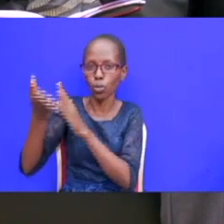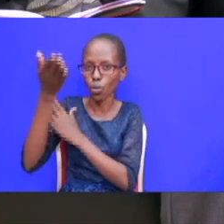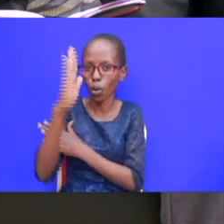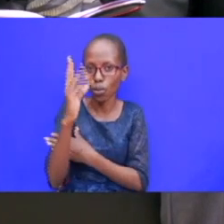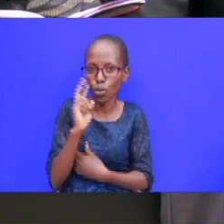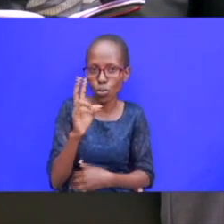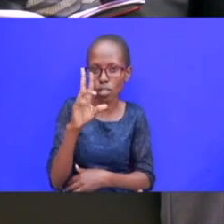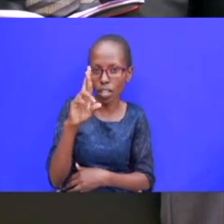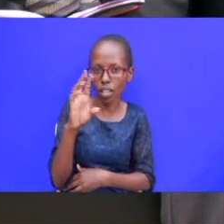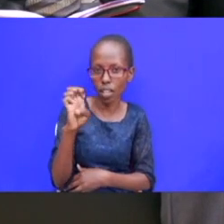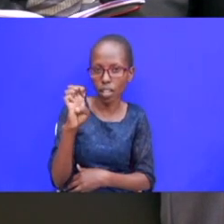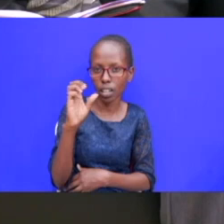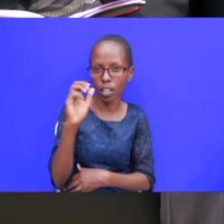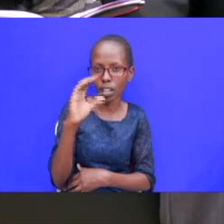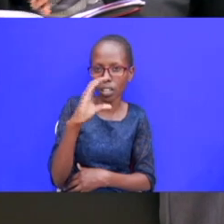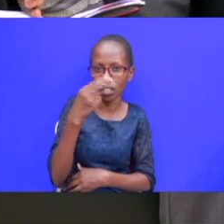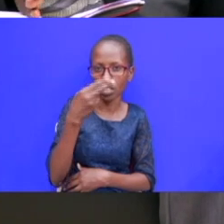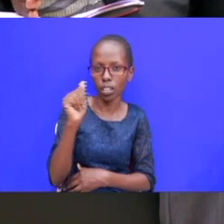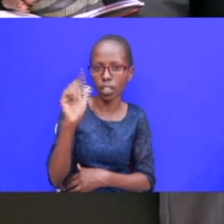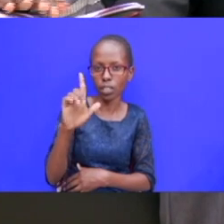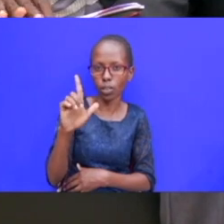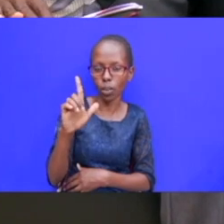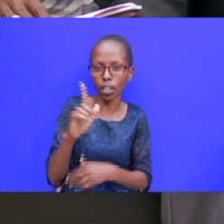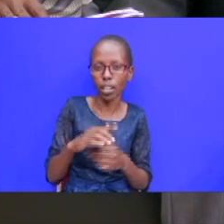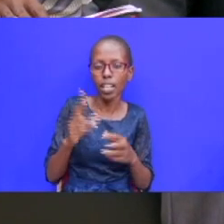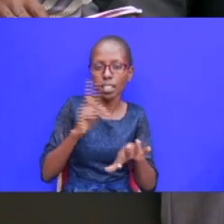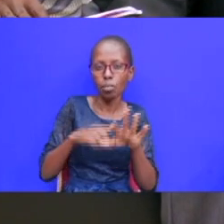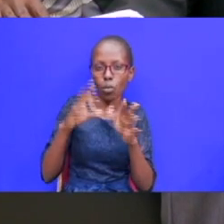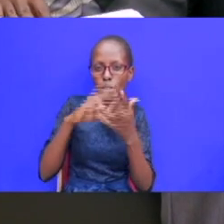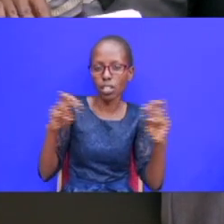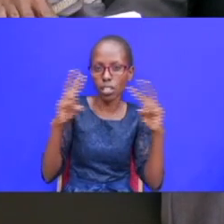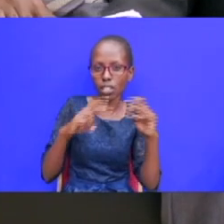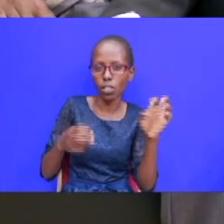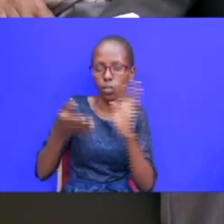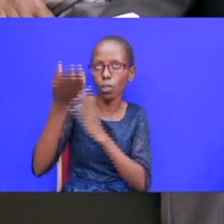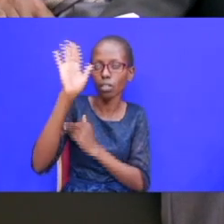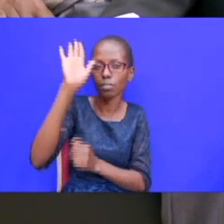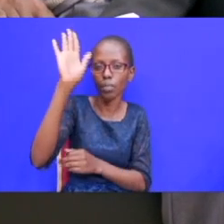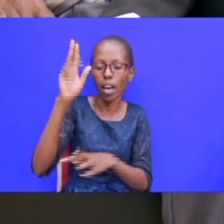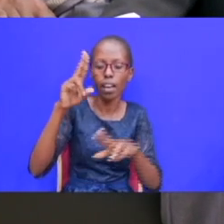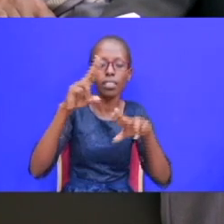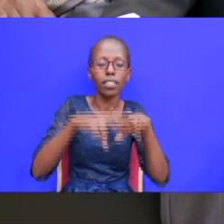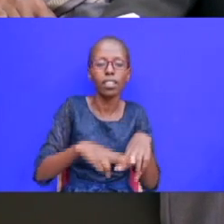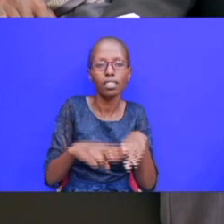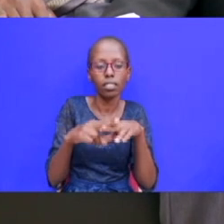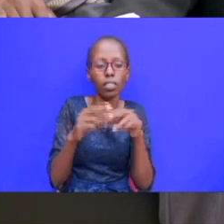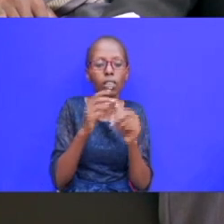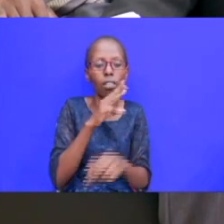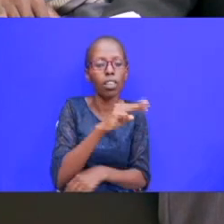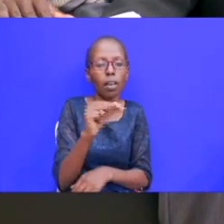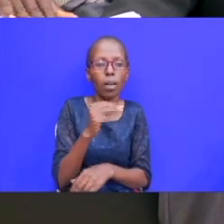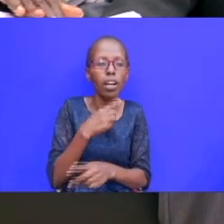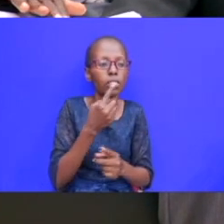when laban was looking for his gods what did she do she sat on them and she told his father